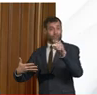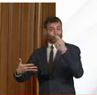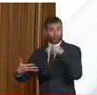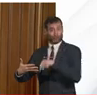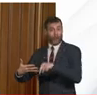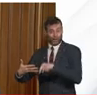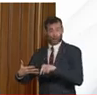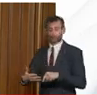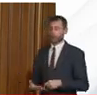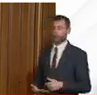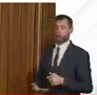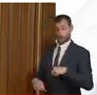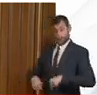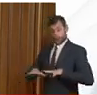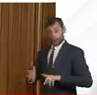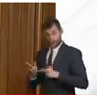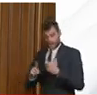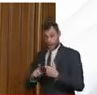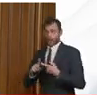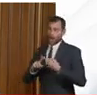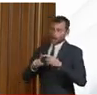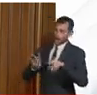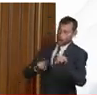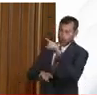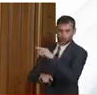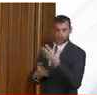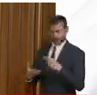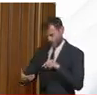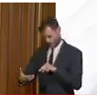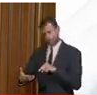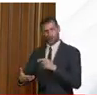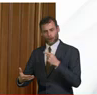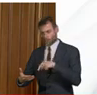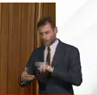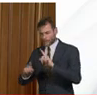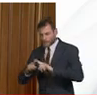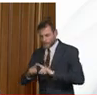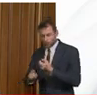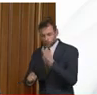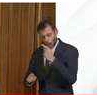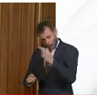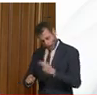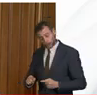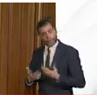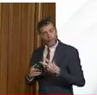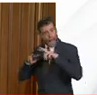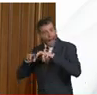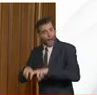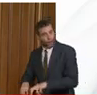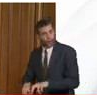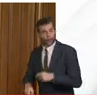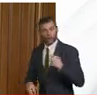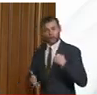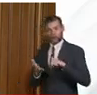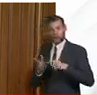interest both internationally and also in the uk uh to learn how those drugs might be used here in the uk we want to do as much as we possibly